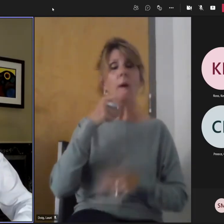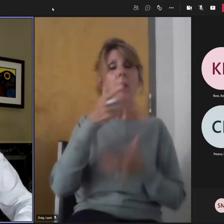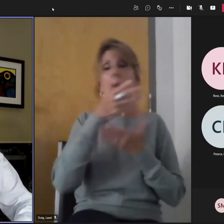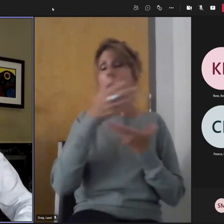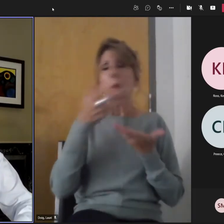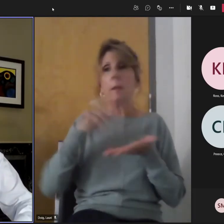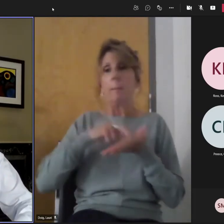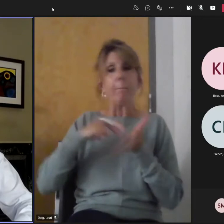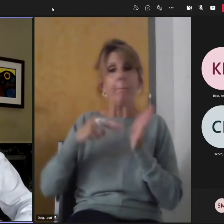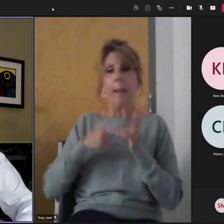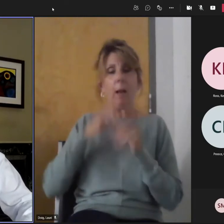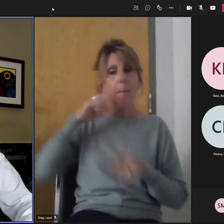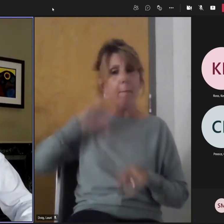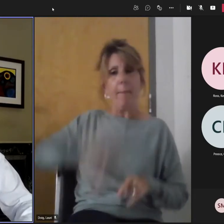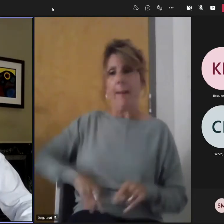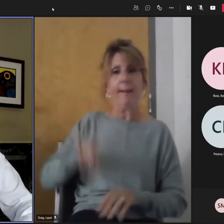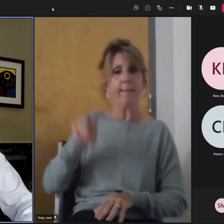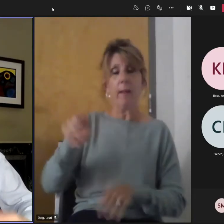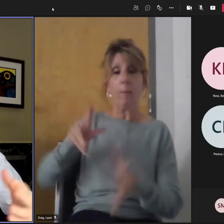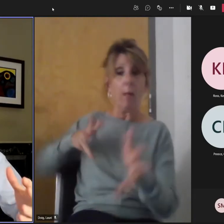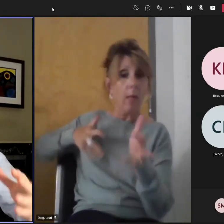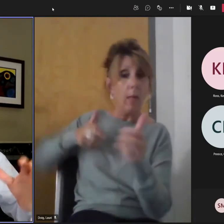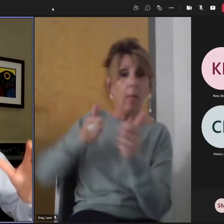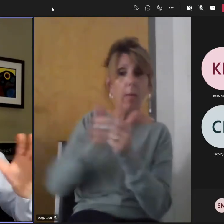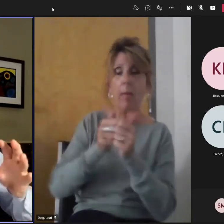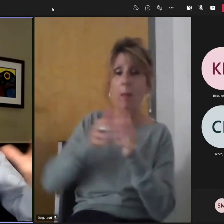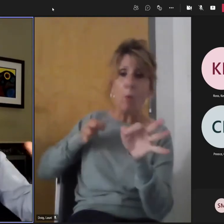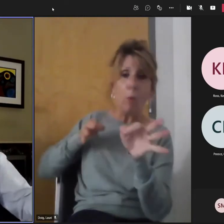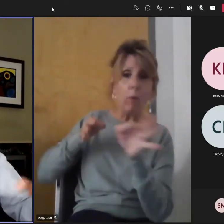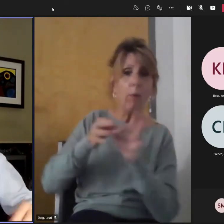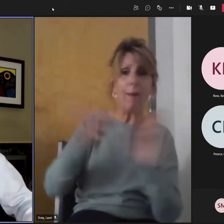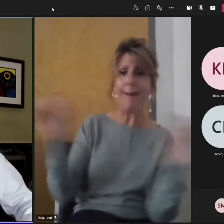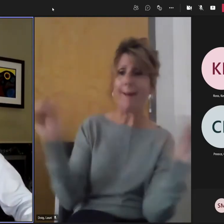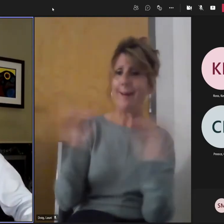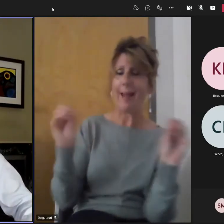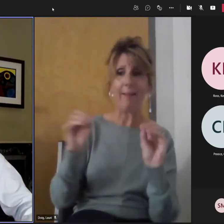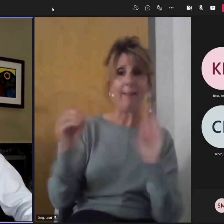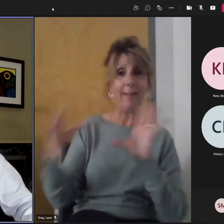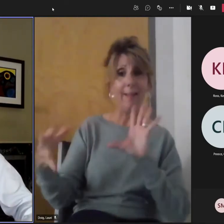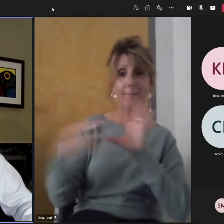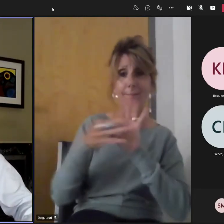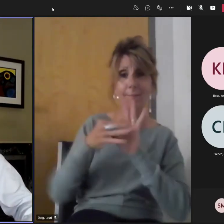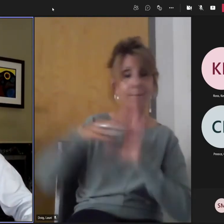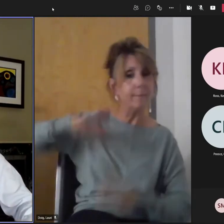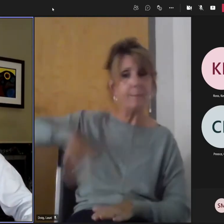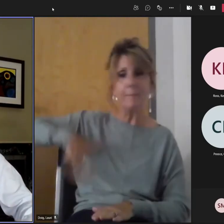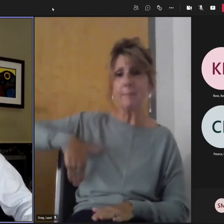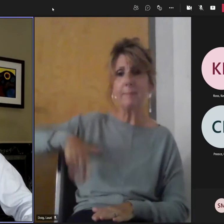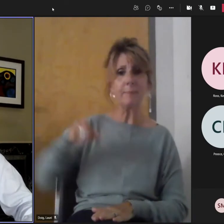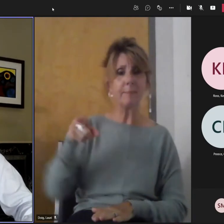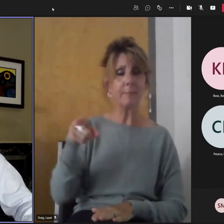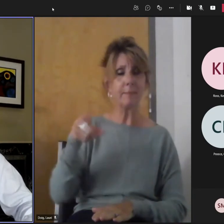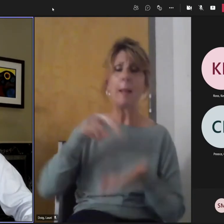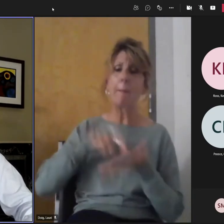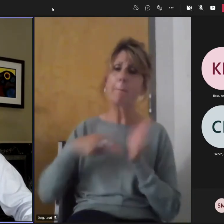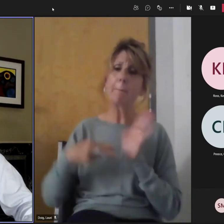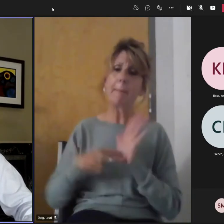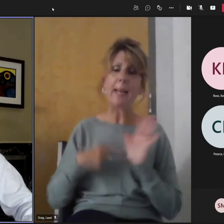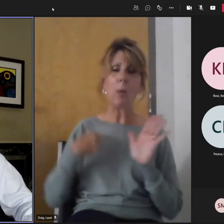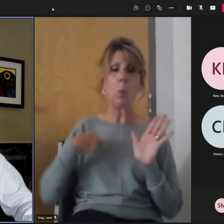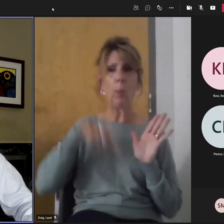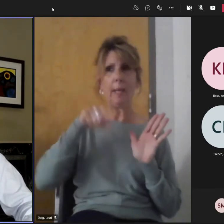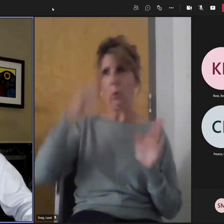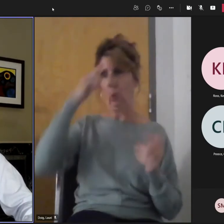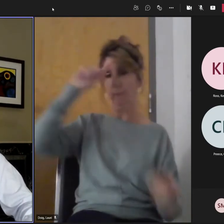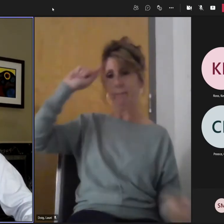who recognize this. I think the Ottawa Catholic Board, because we know it's comprehensive across the 83 schools, they do a great job